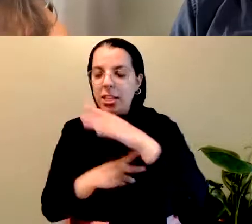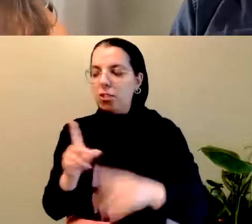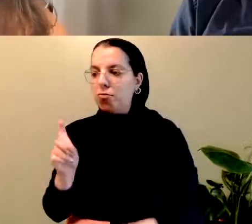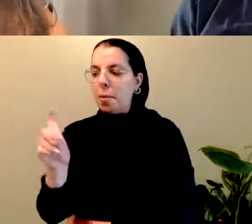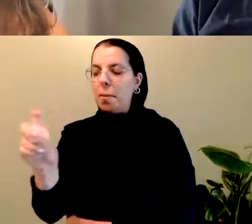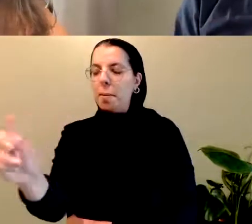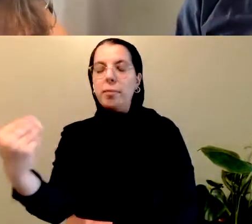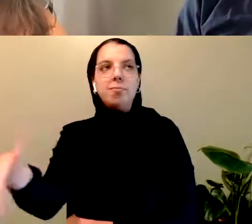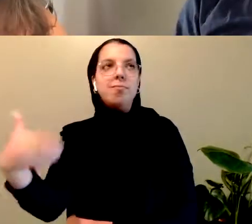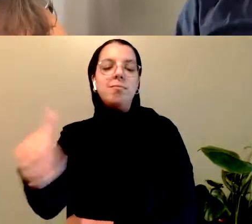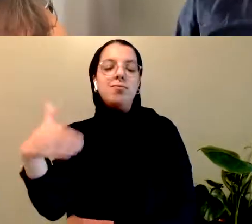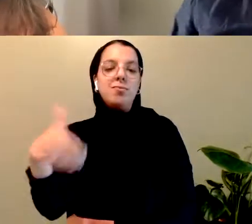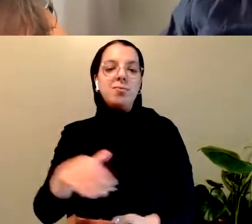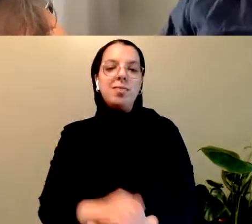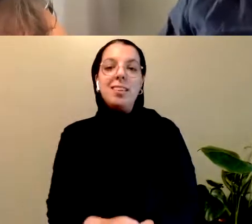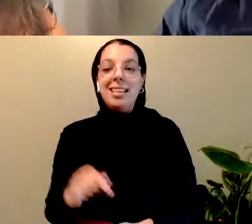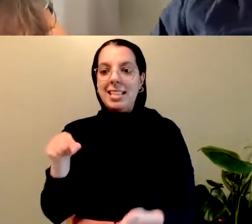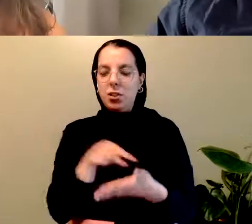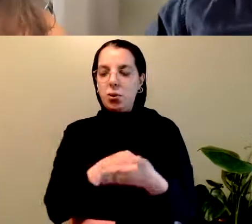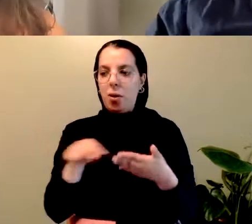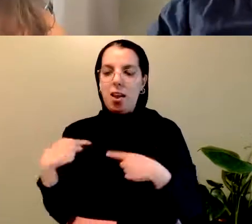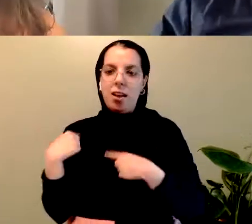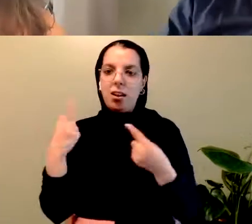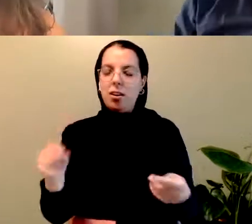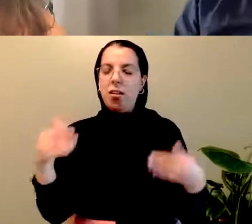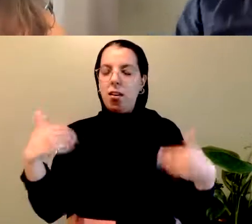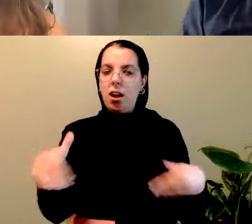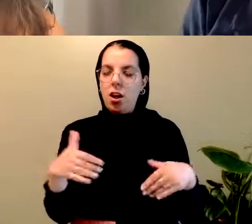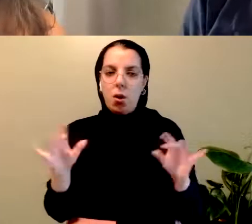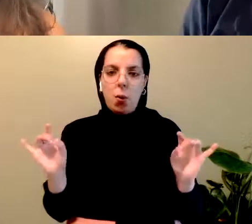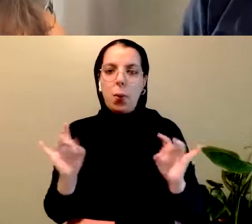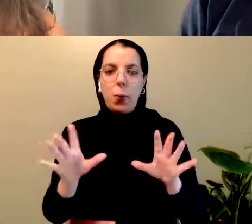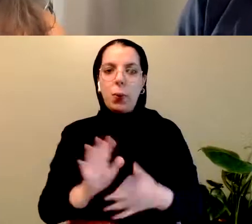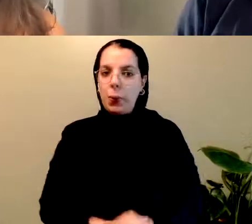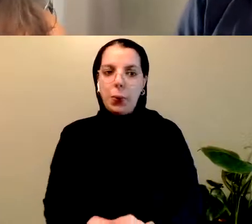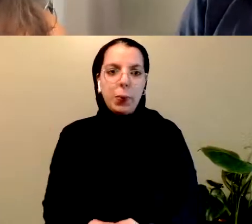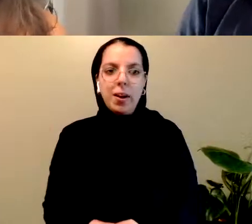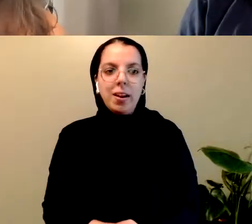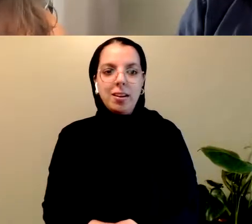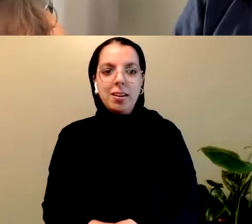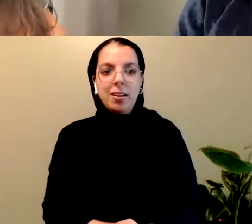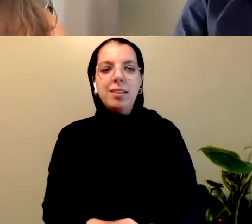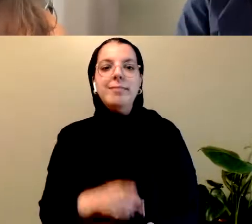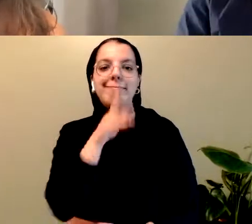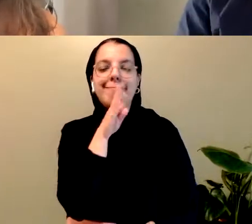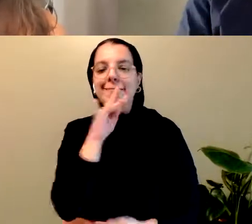It's been quite a week for me over here. Dr. Kevin Loringhan.